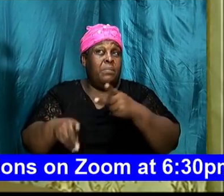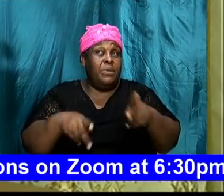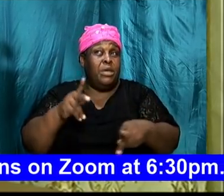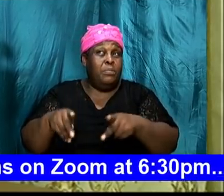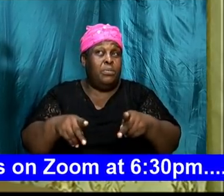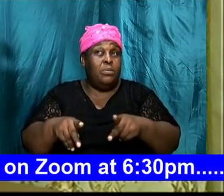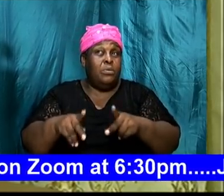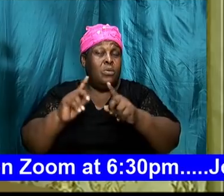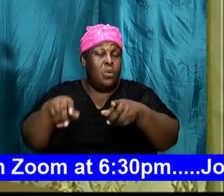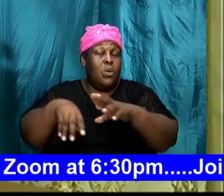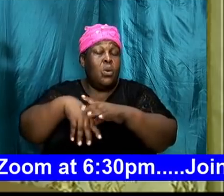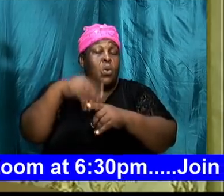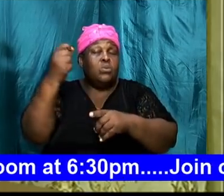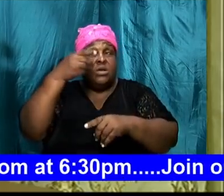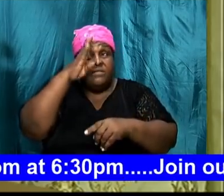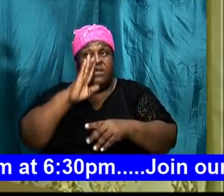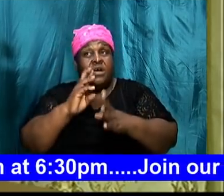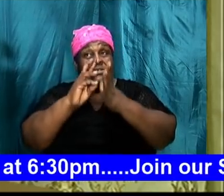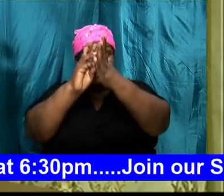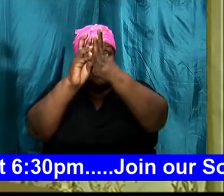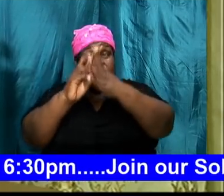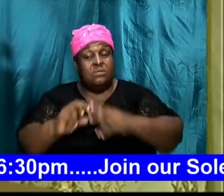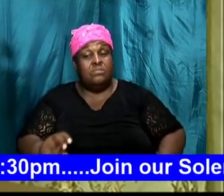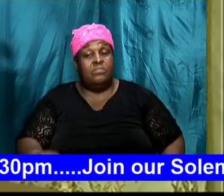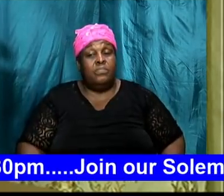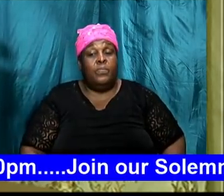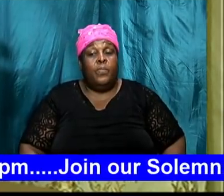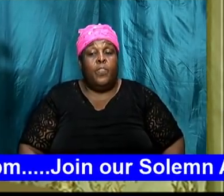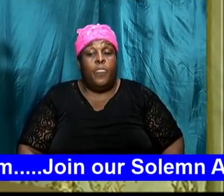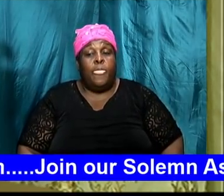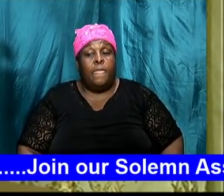1st 1st chronicles 21 verses 1